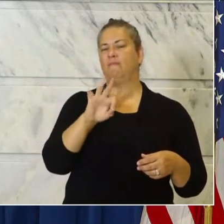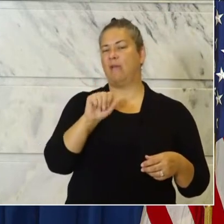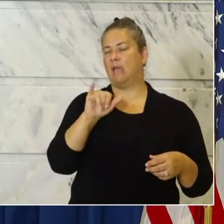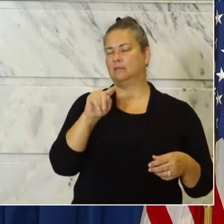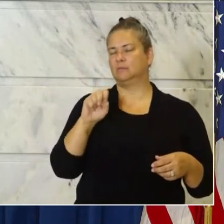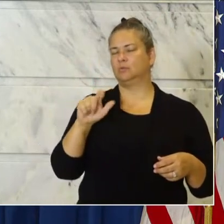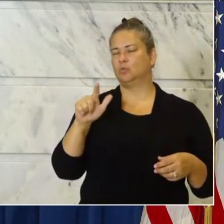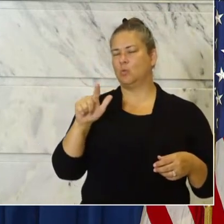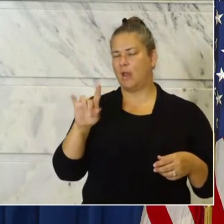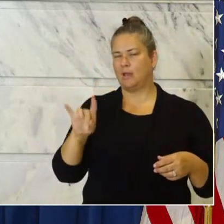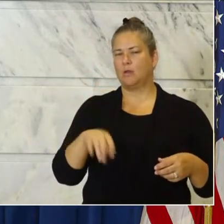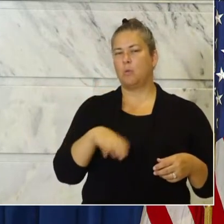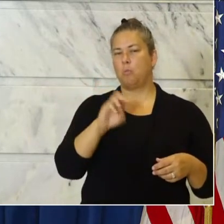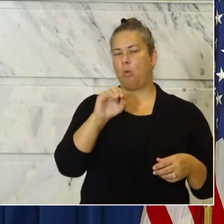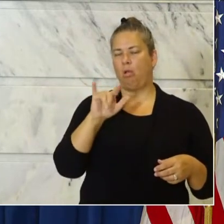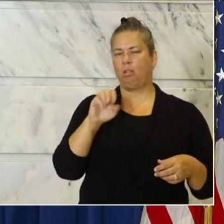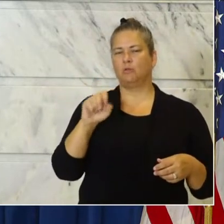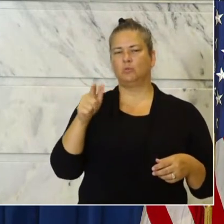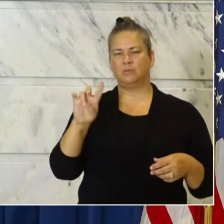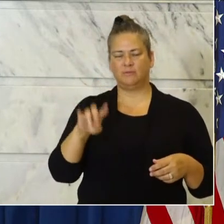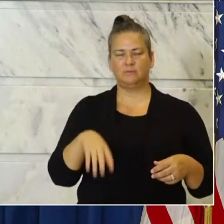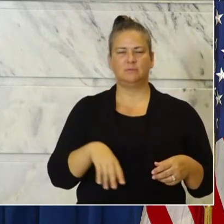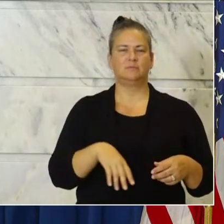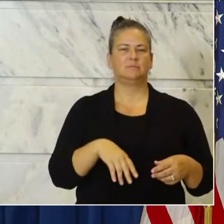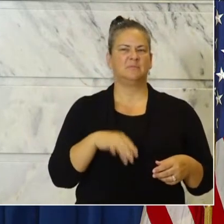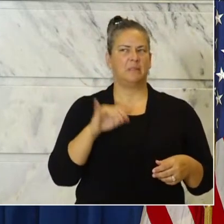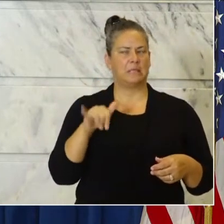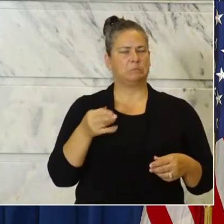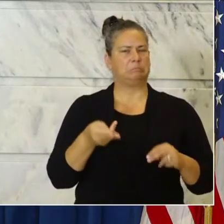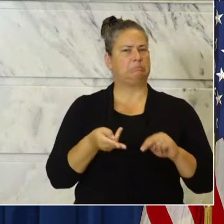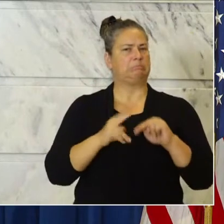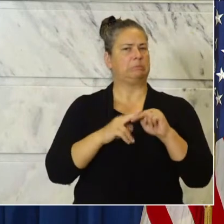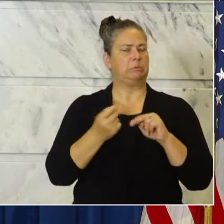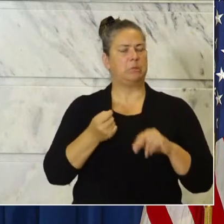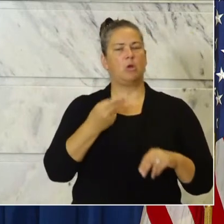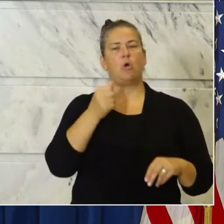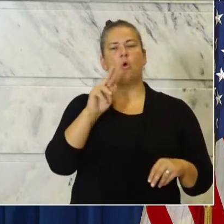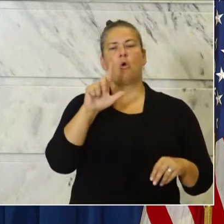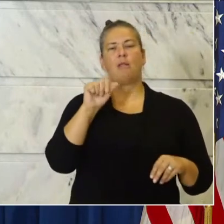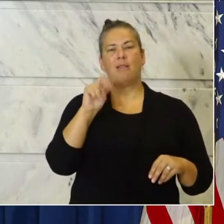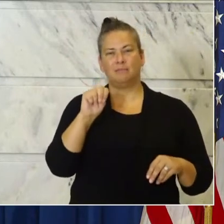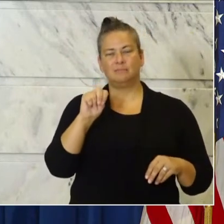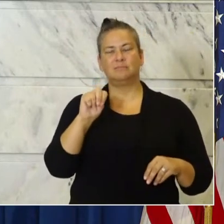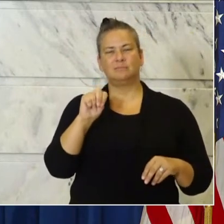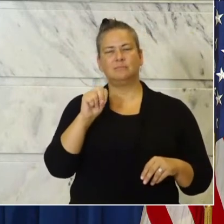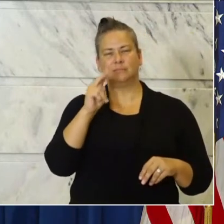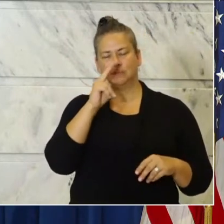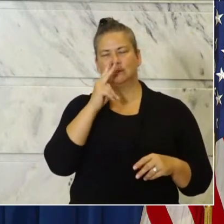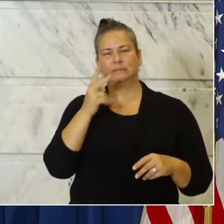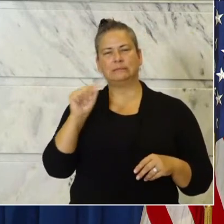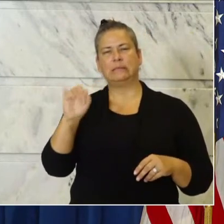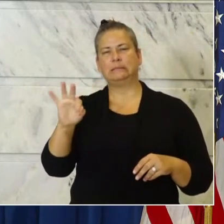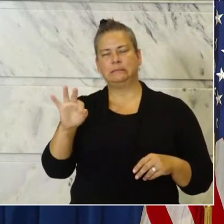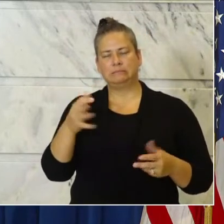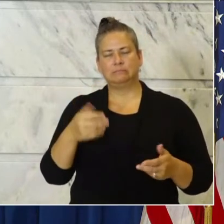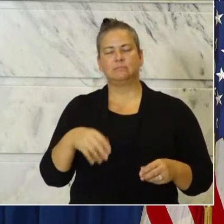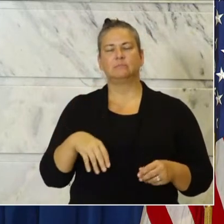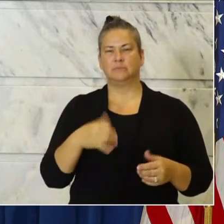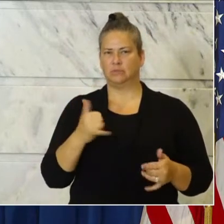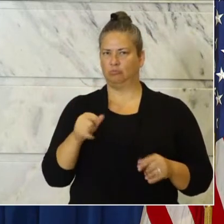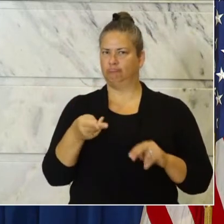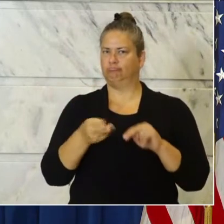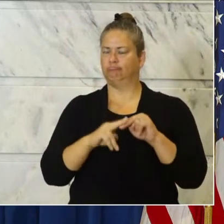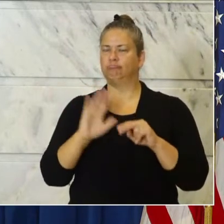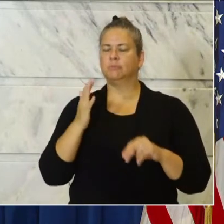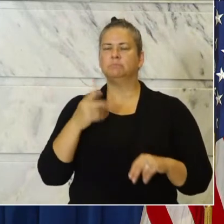Boyle County 27. That's a higher number than we've seen Harlan. We continue to see a lot of spread 19. Now the